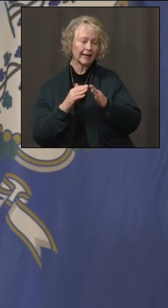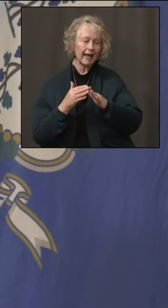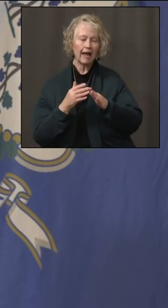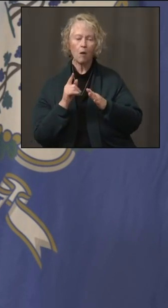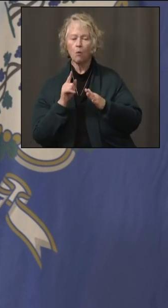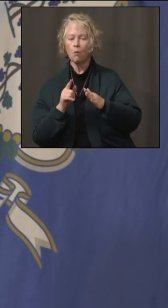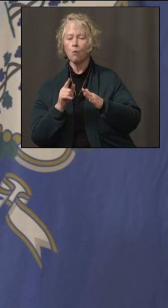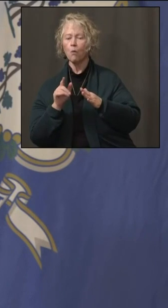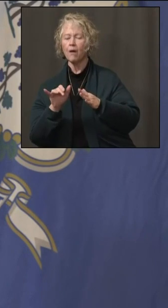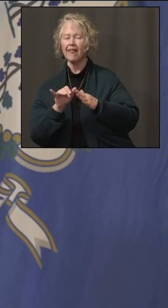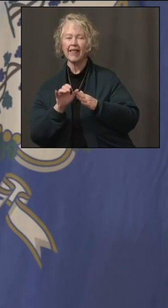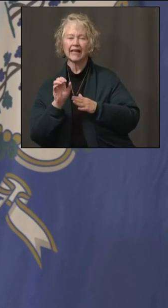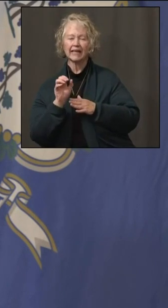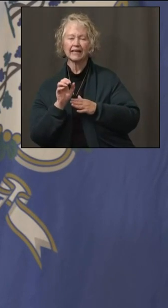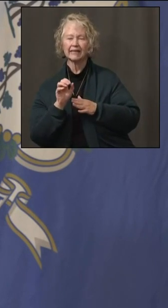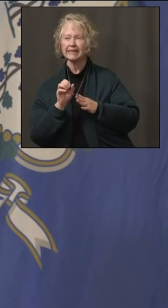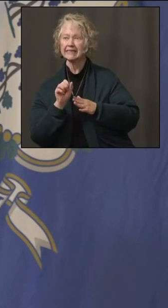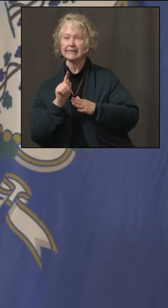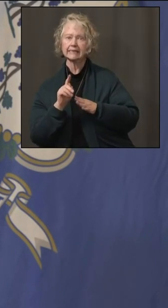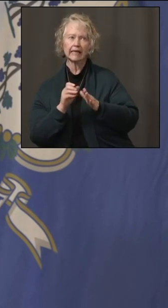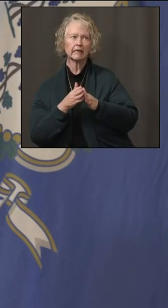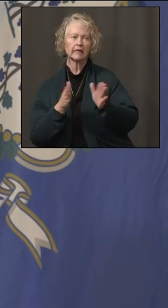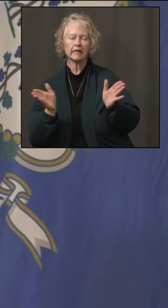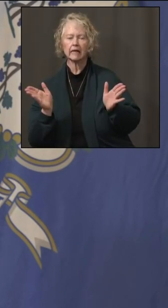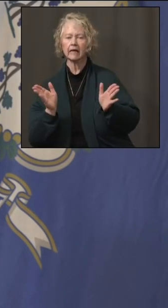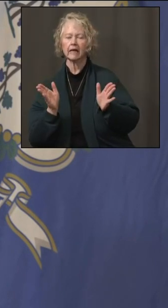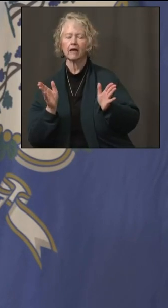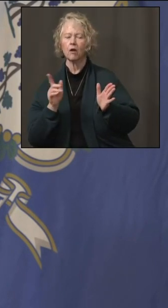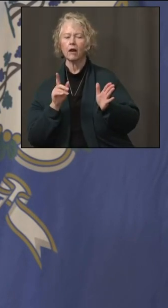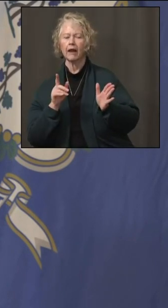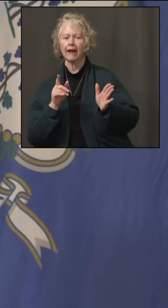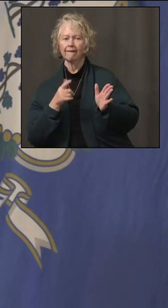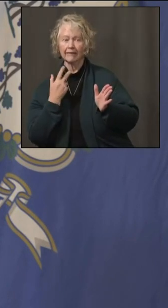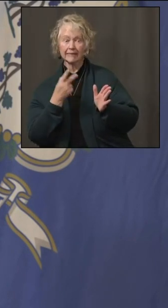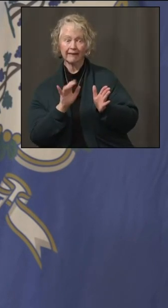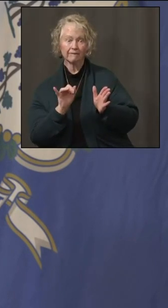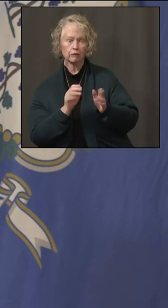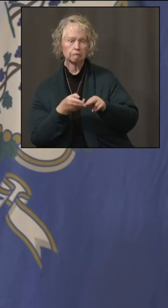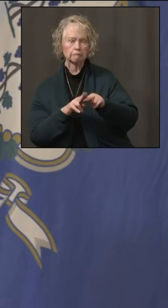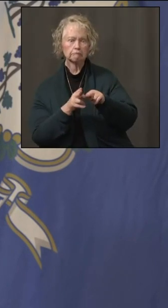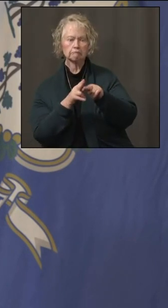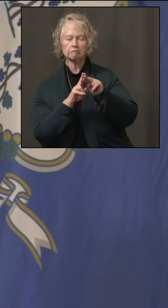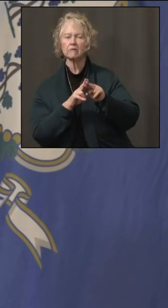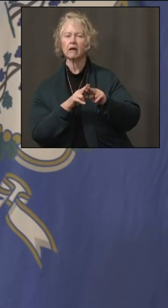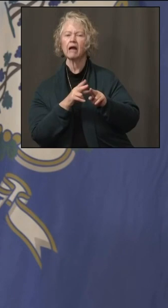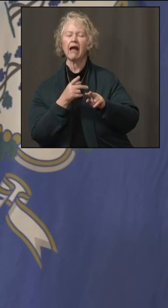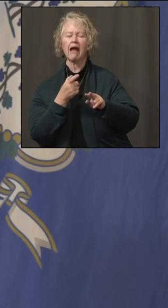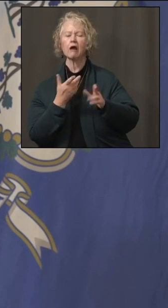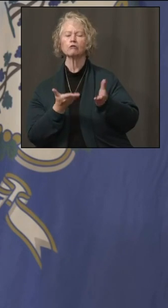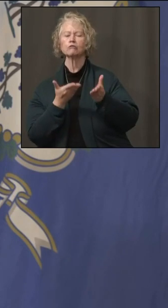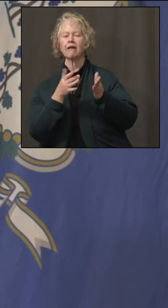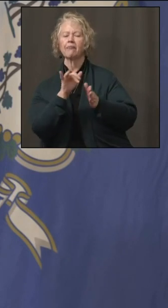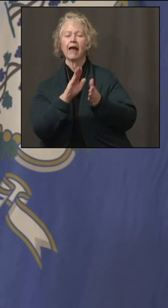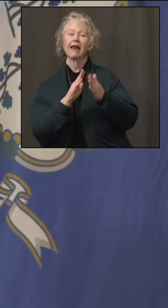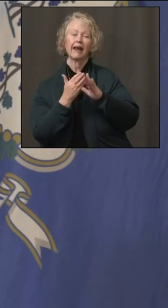where you would recommend schools sort of revert back to the strictly remote learning?